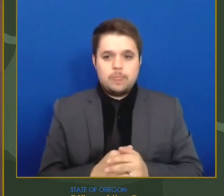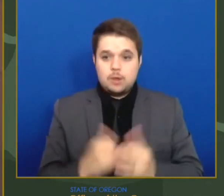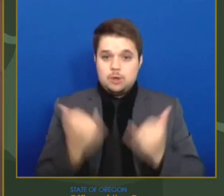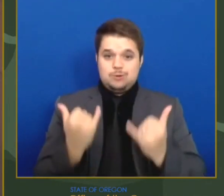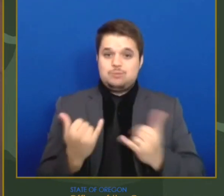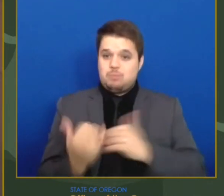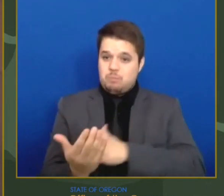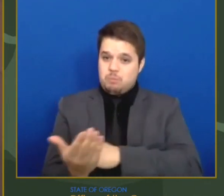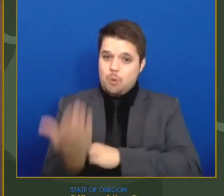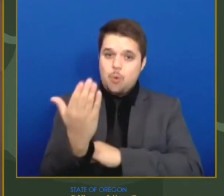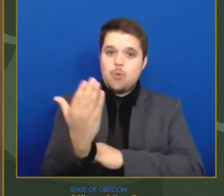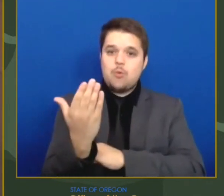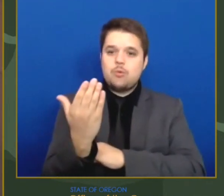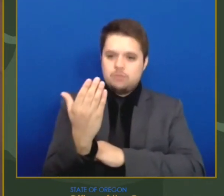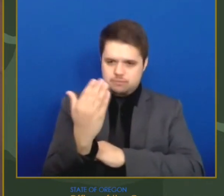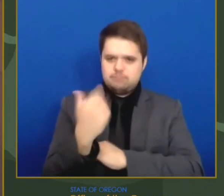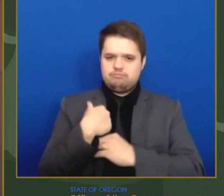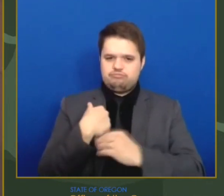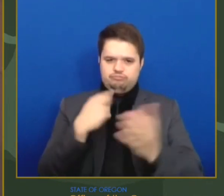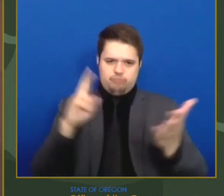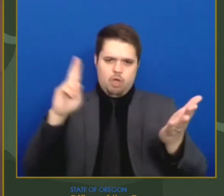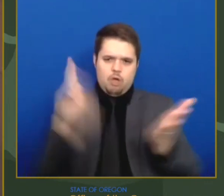for in-person instruction.